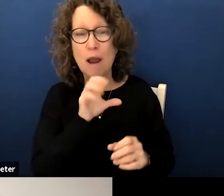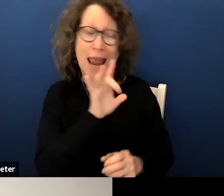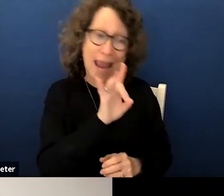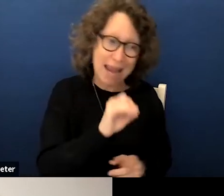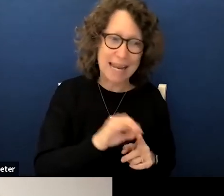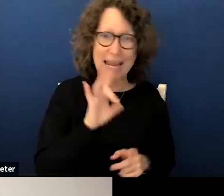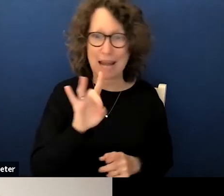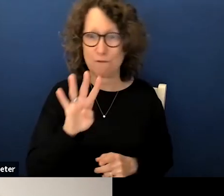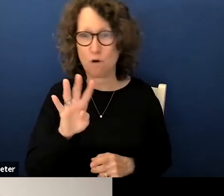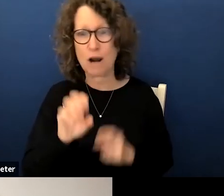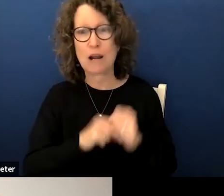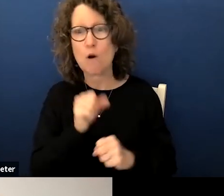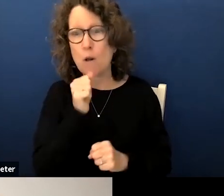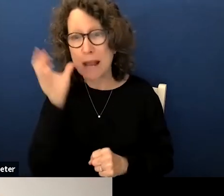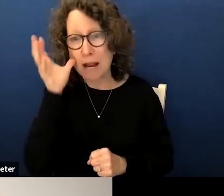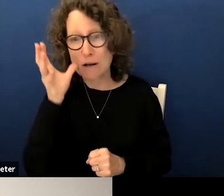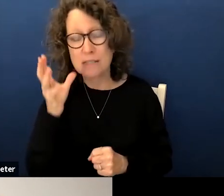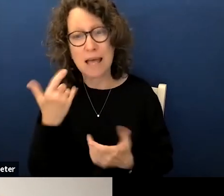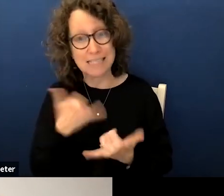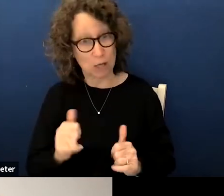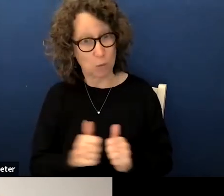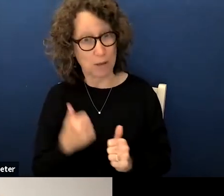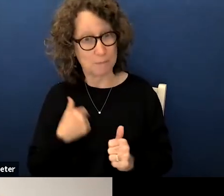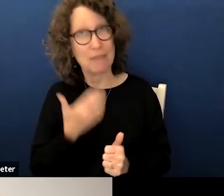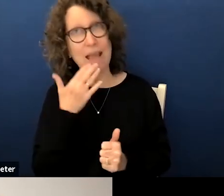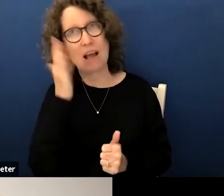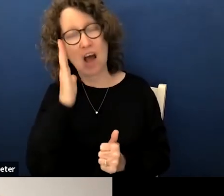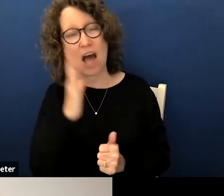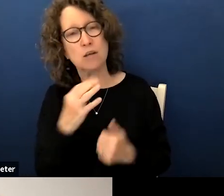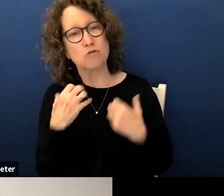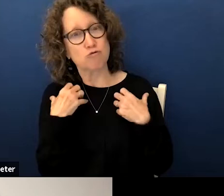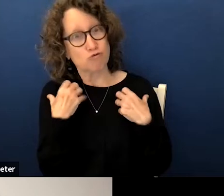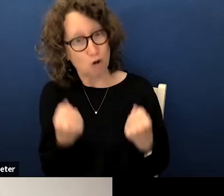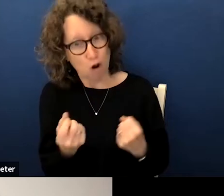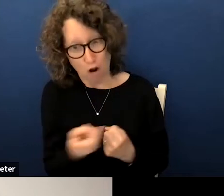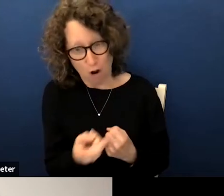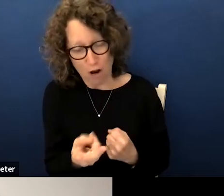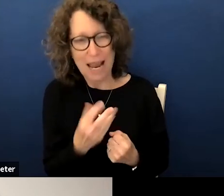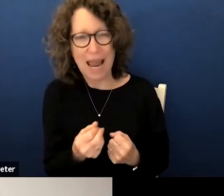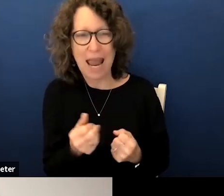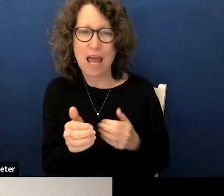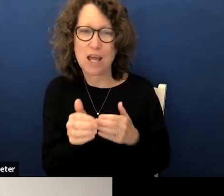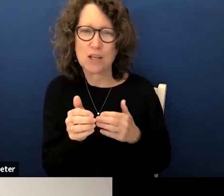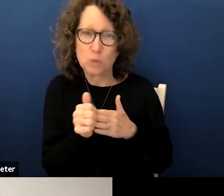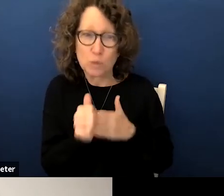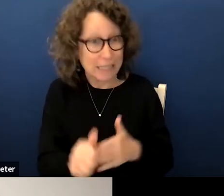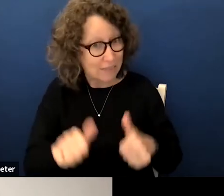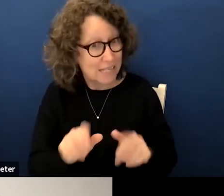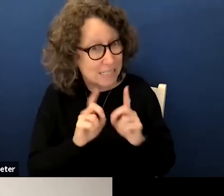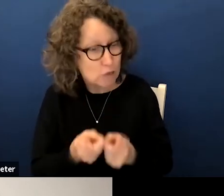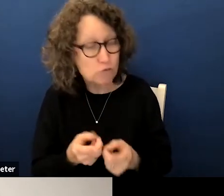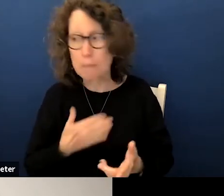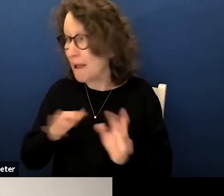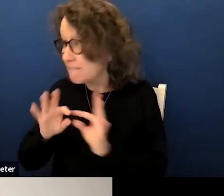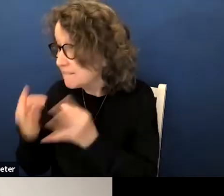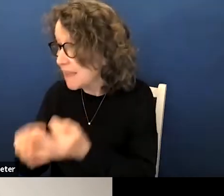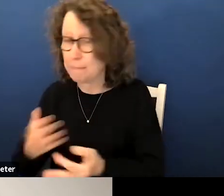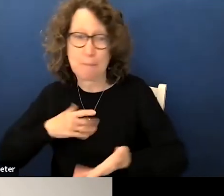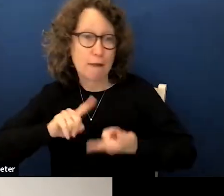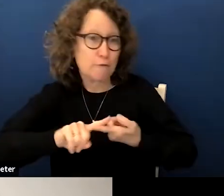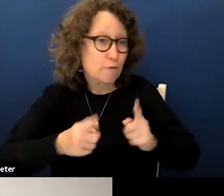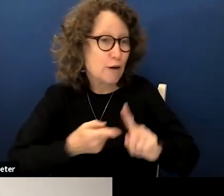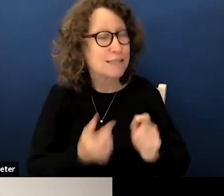with me thank god and strong the opportunity to lead this district my family my friends